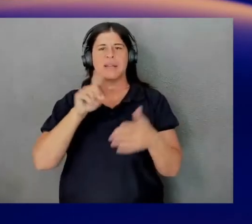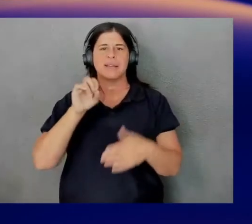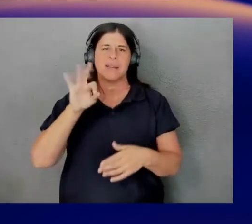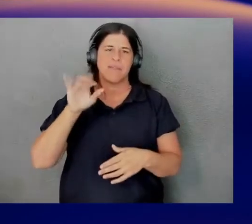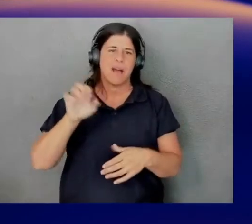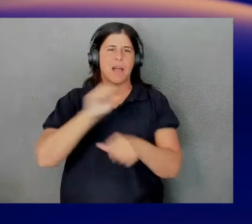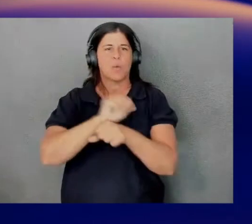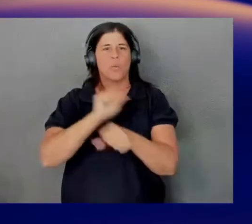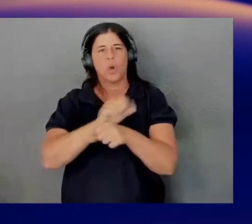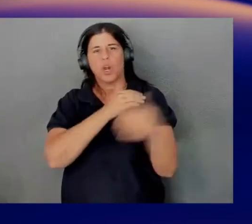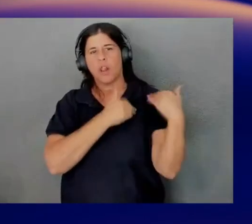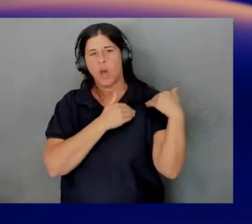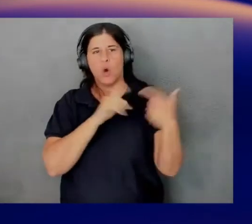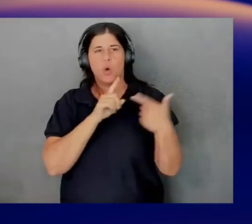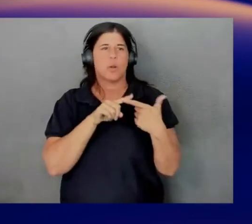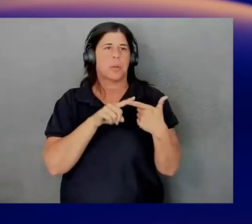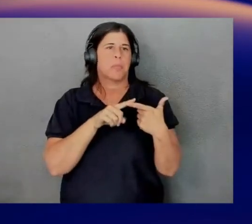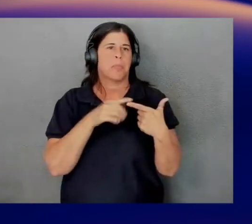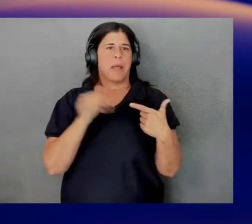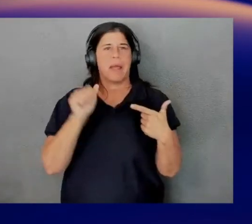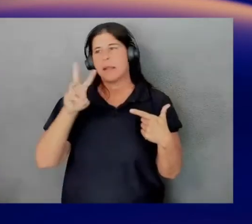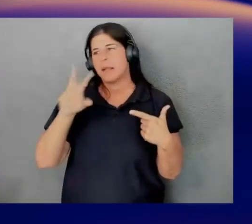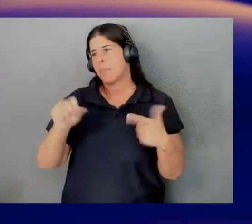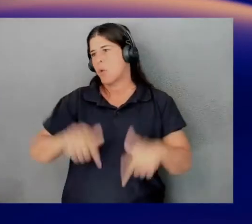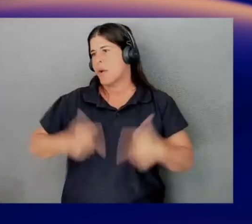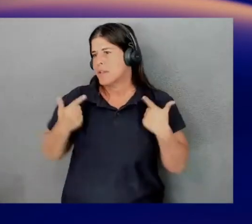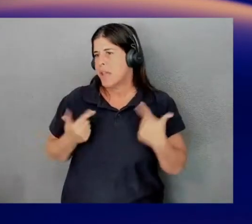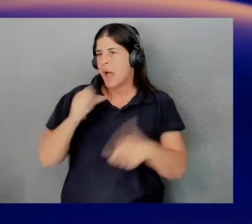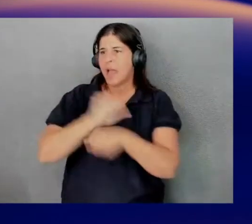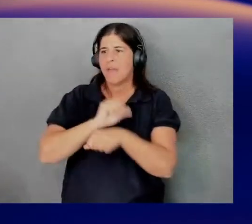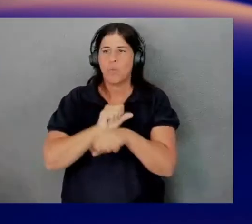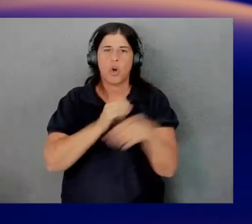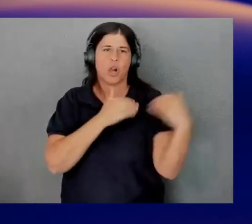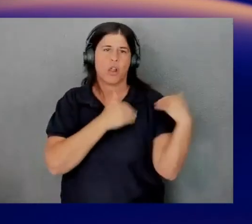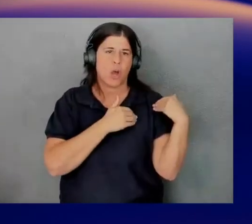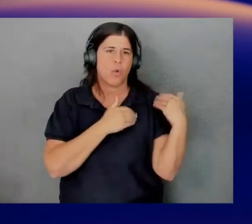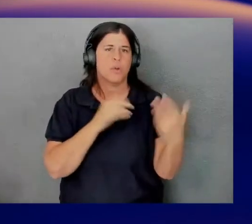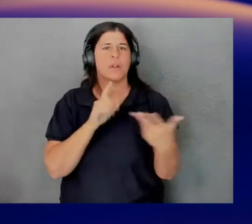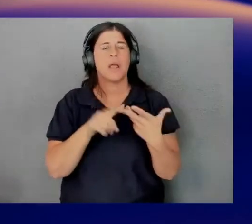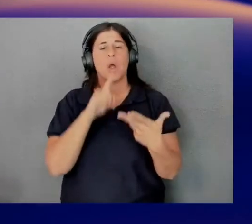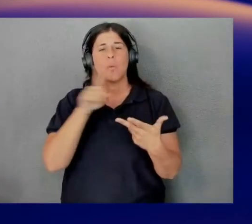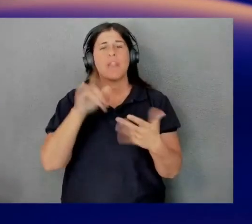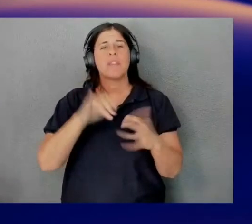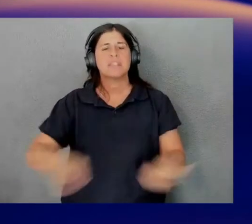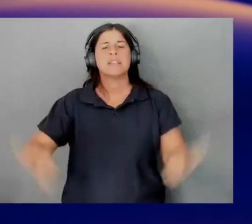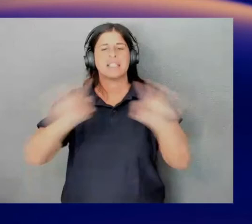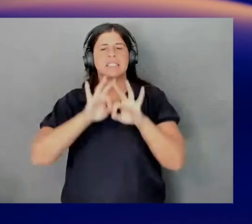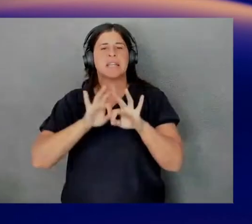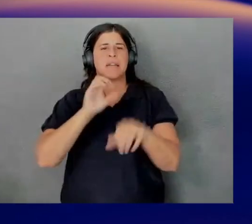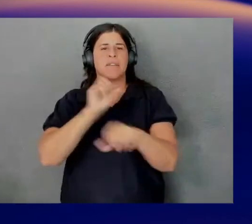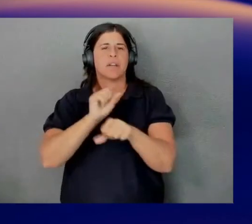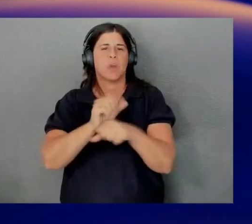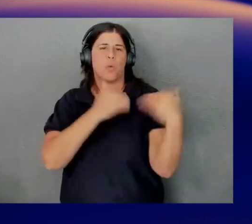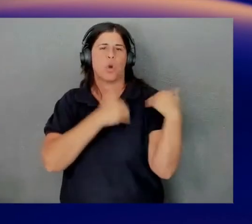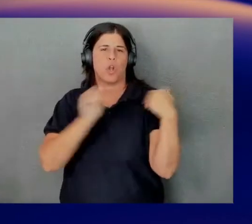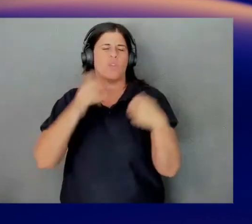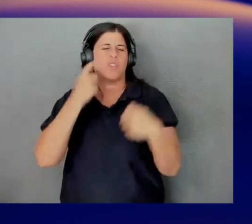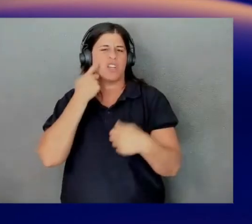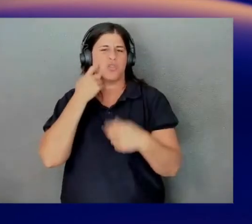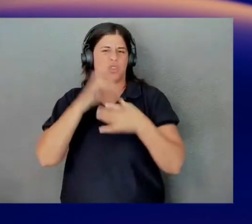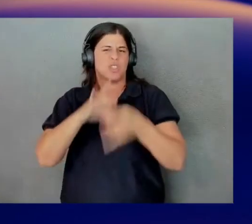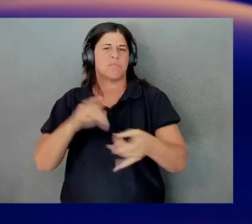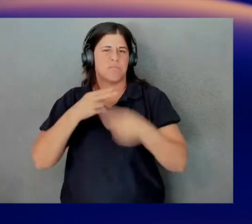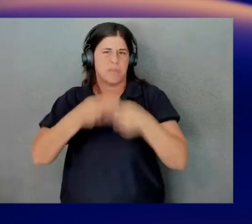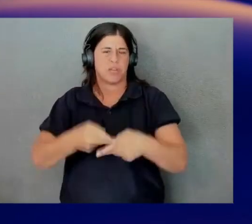here's my AWS Live workload. And this is that significant workload that Pramusha was mentioning. Okay. Save